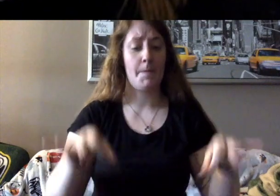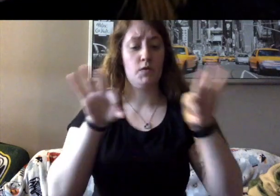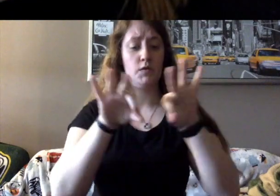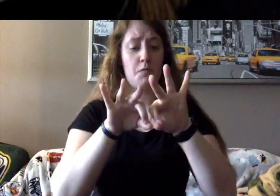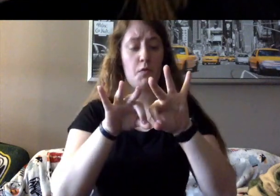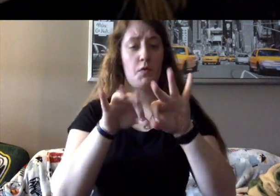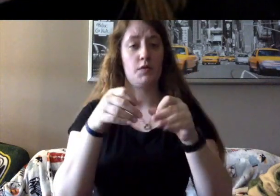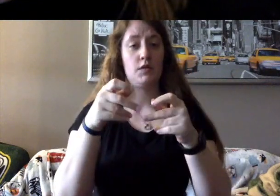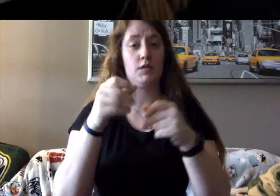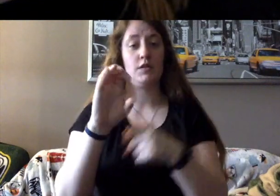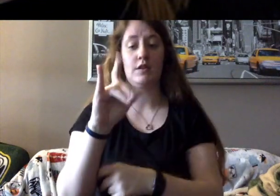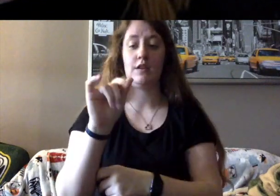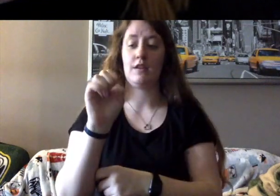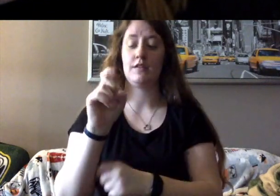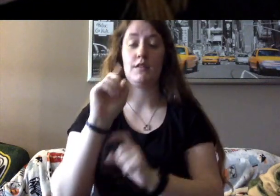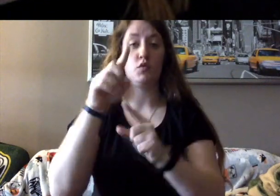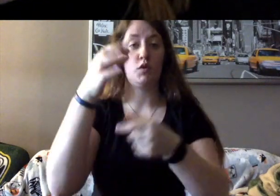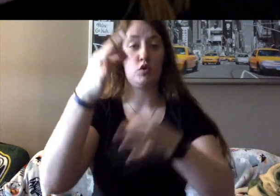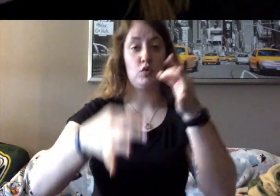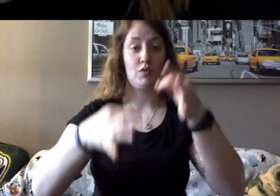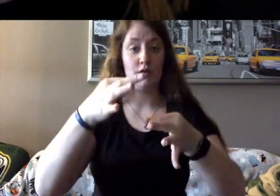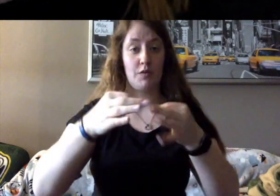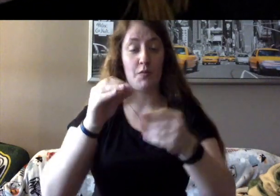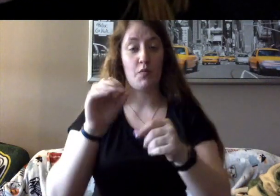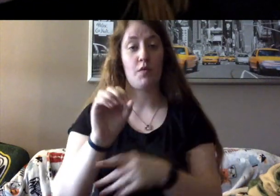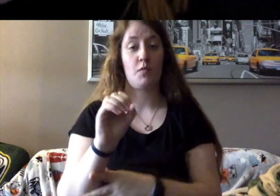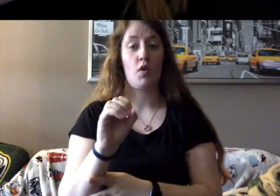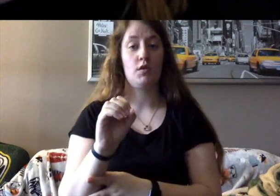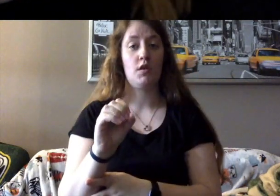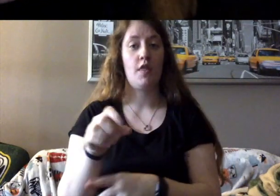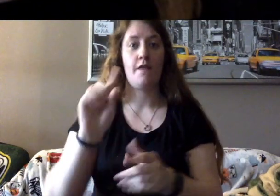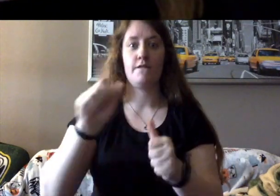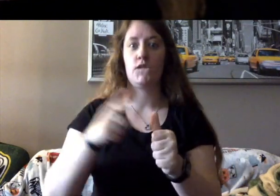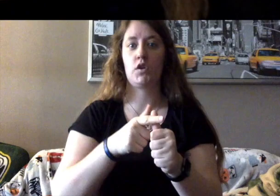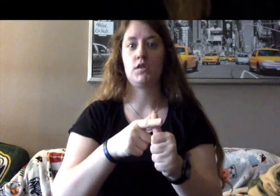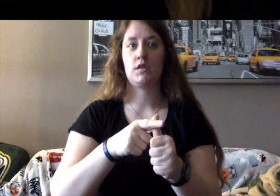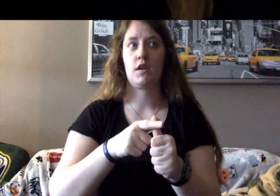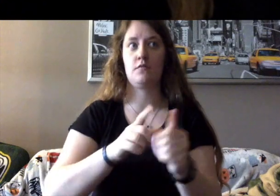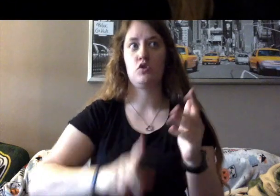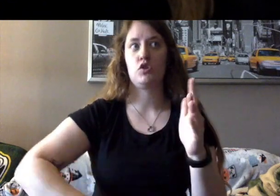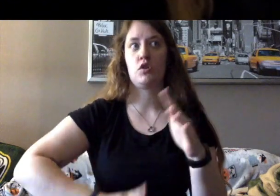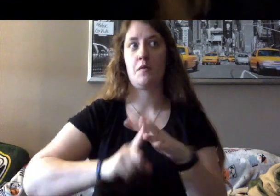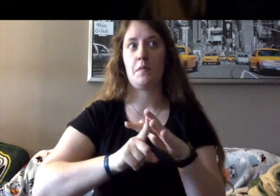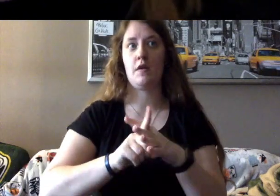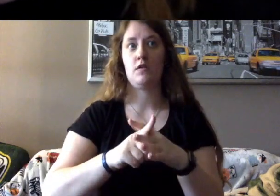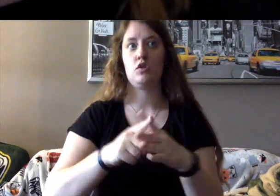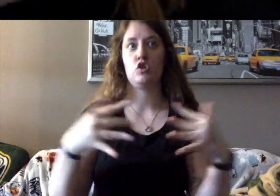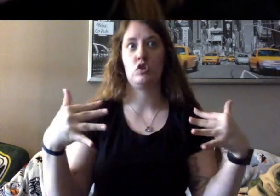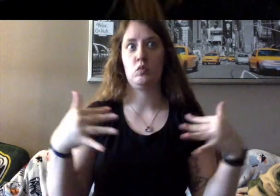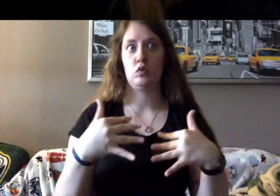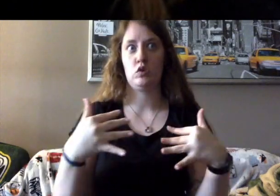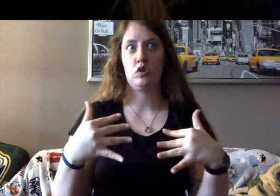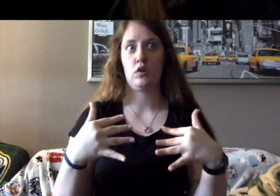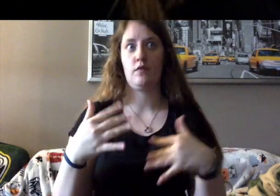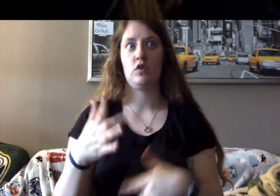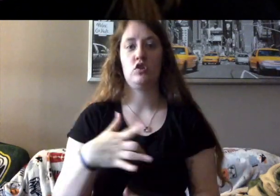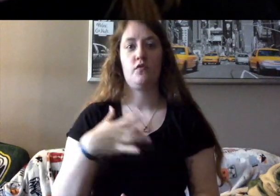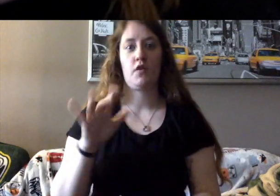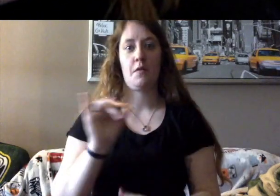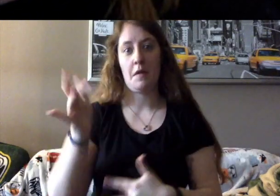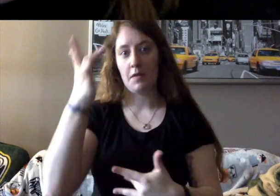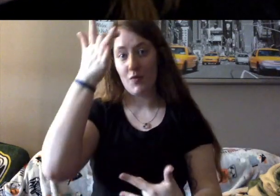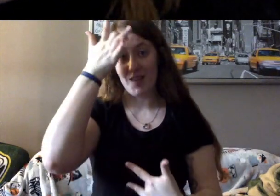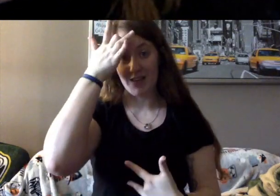The first time she appeared there, Ruth was so nervous, she feared that she might get sick. But standing